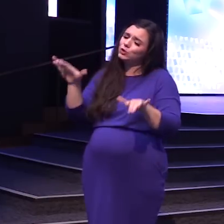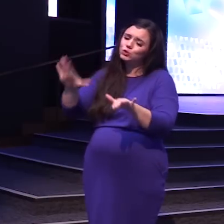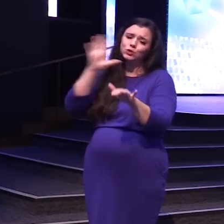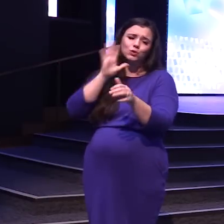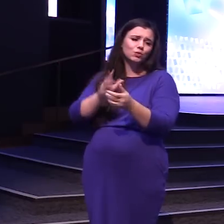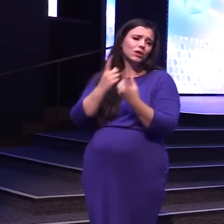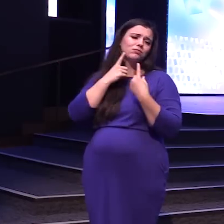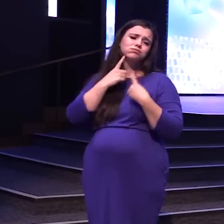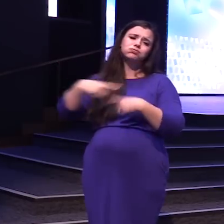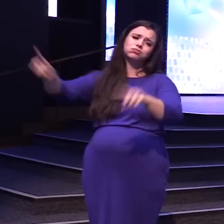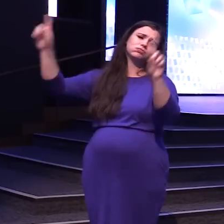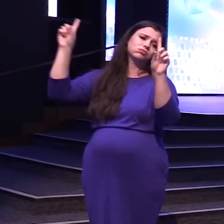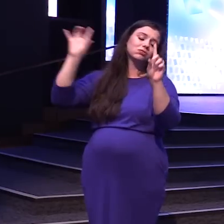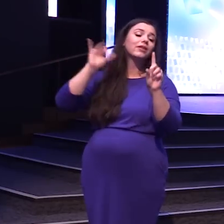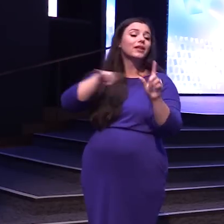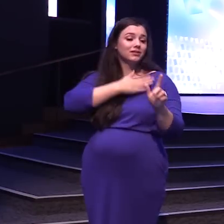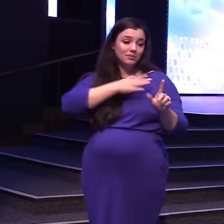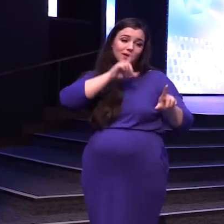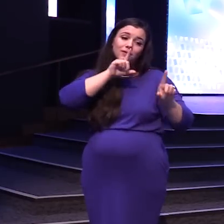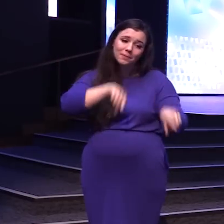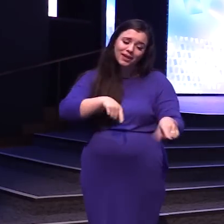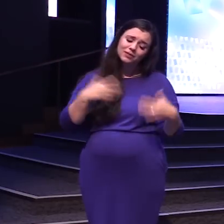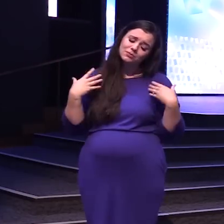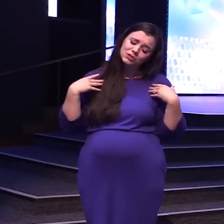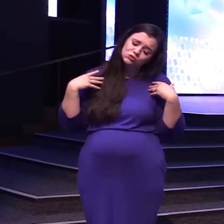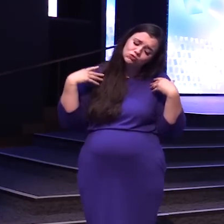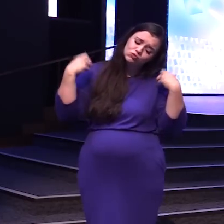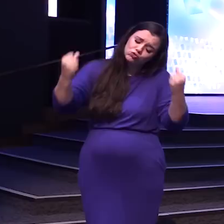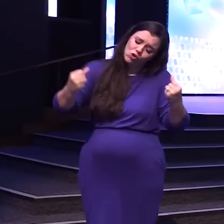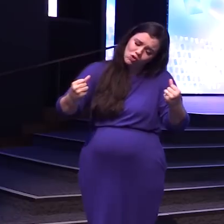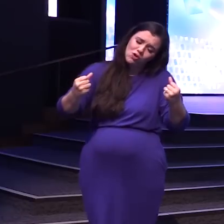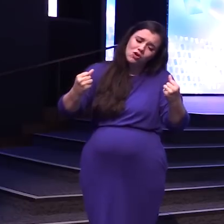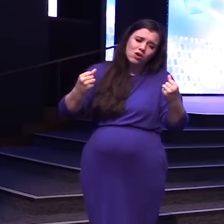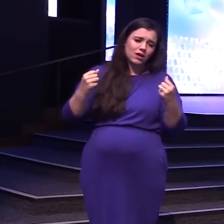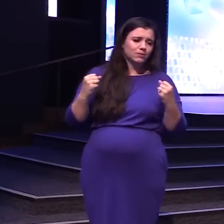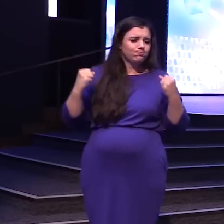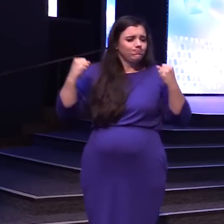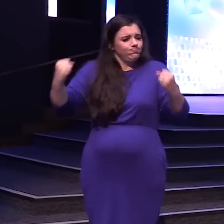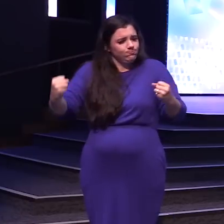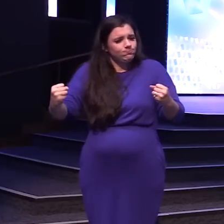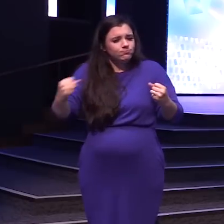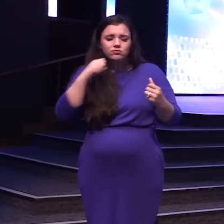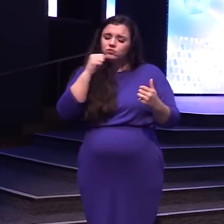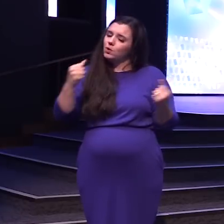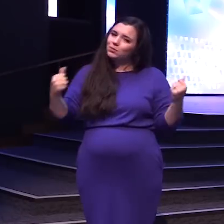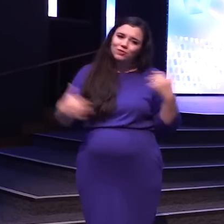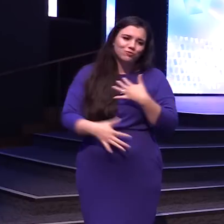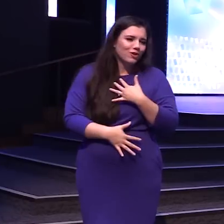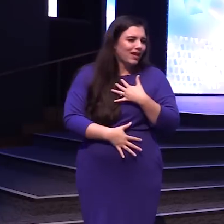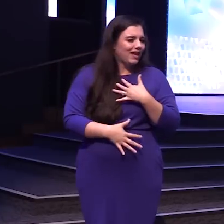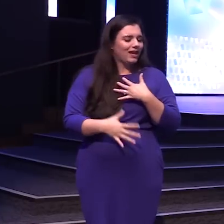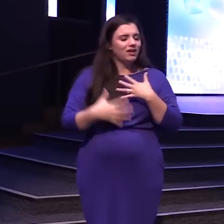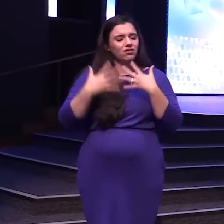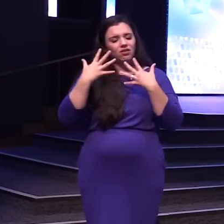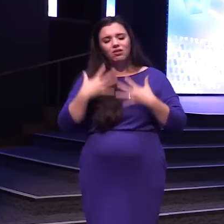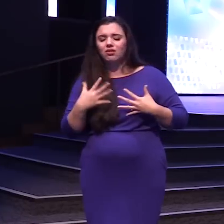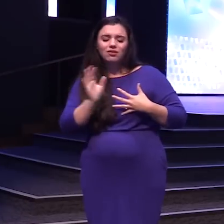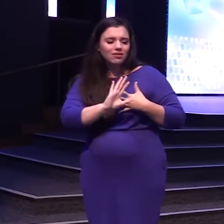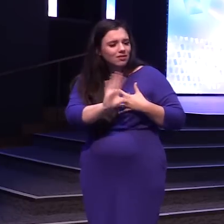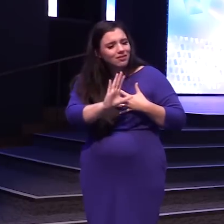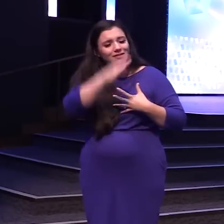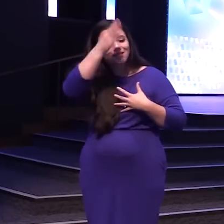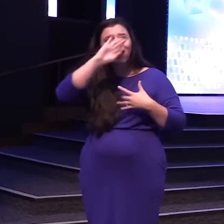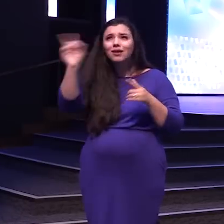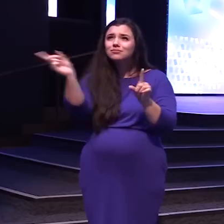do This is my command Be strong and courageous Do not be afraid Or discouraged For the Lord your